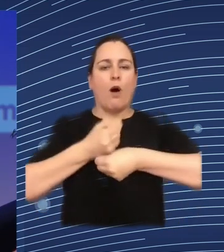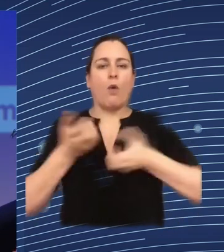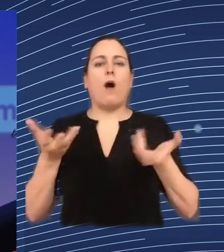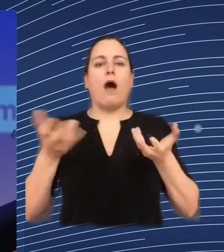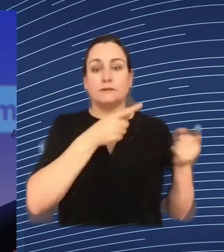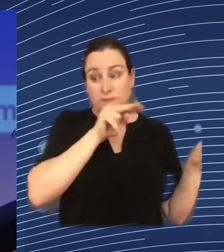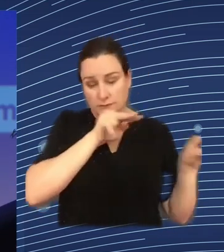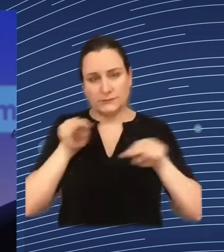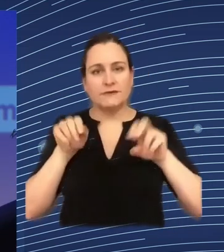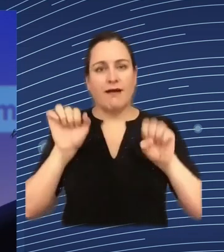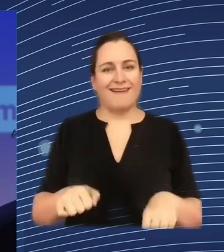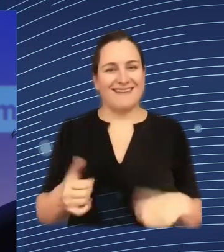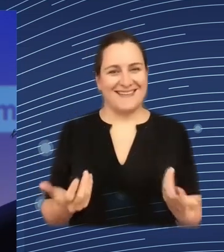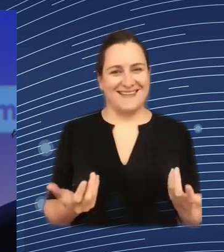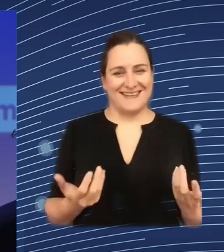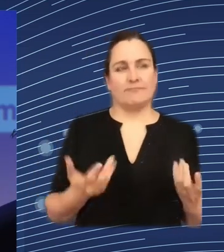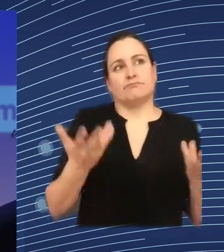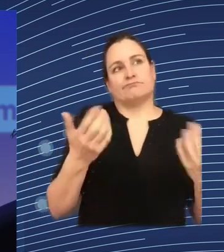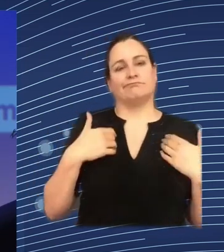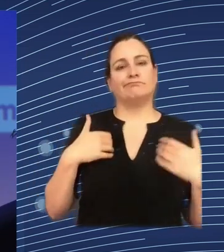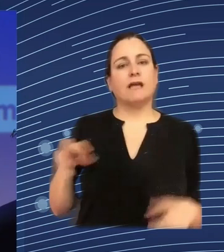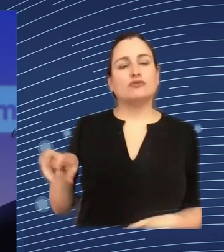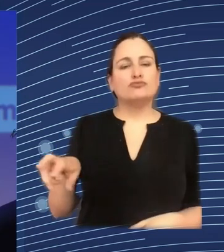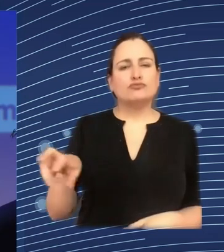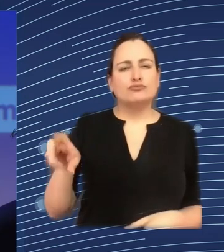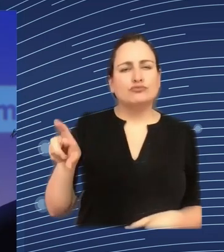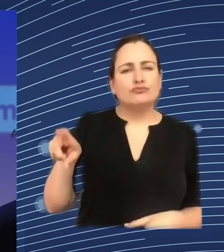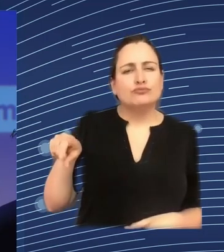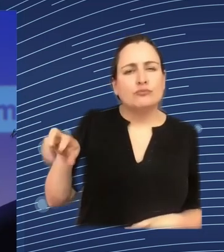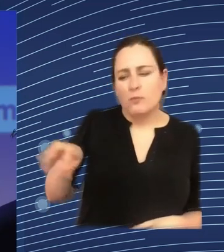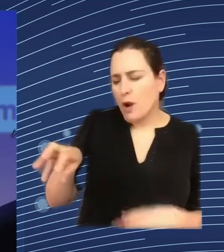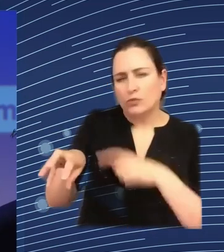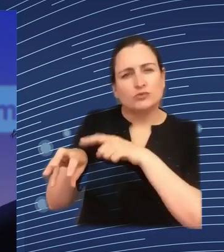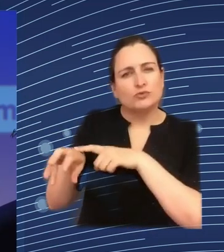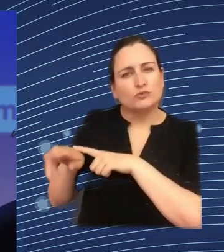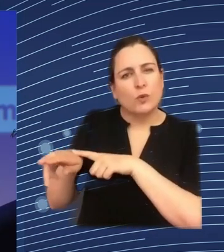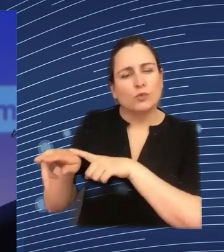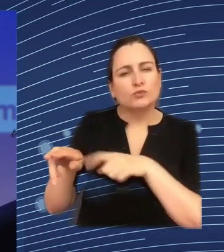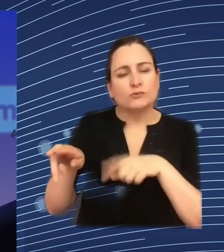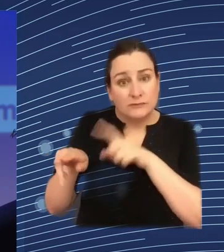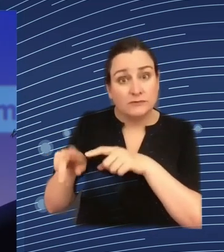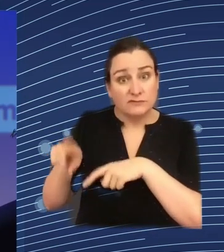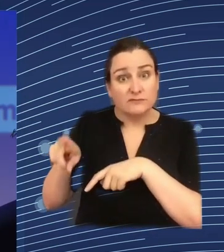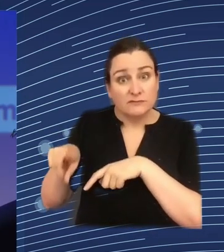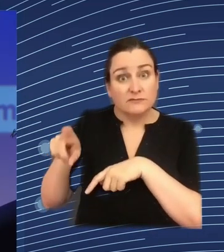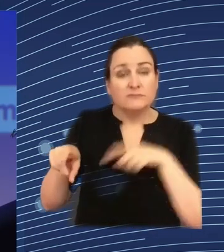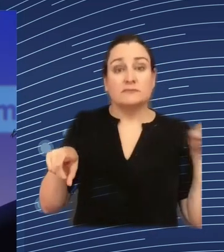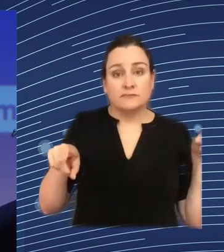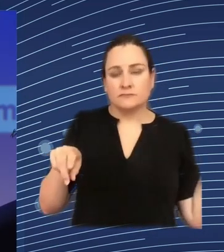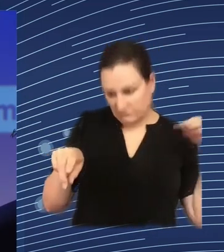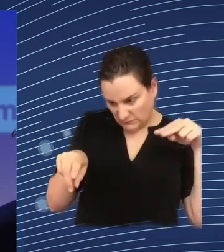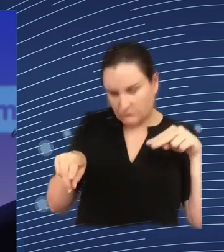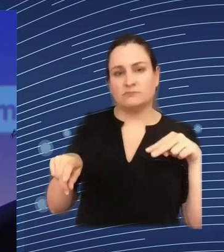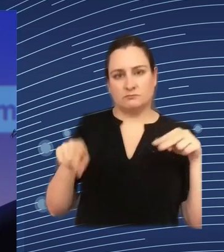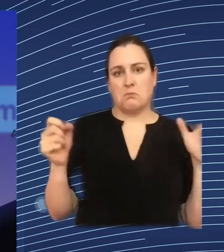movement of the of the mouse the number of emails send how many time do you spend in front of the